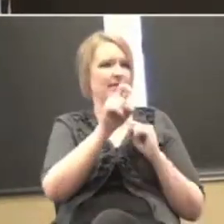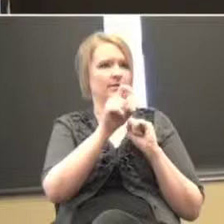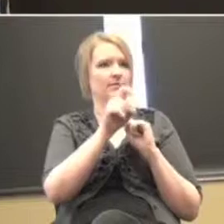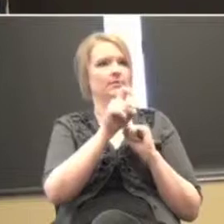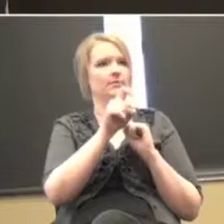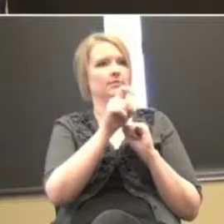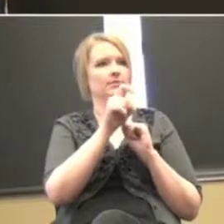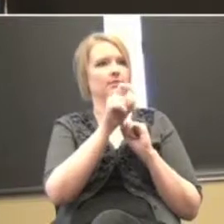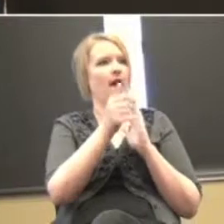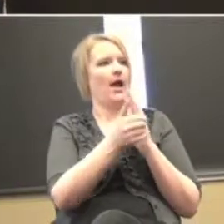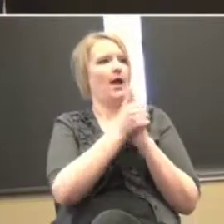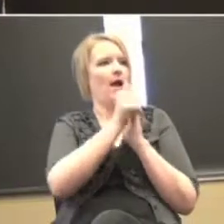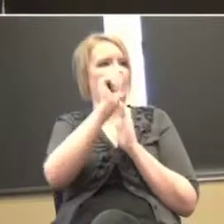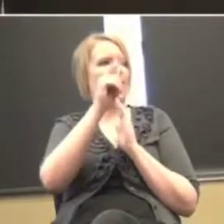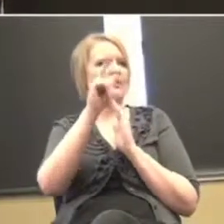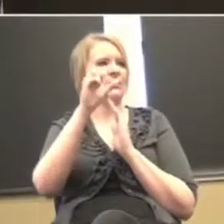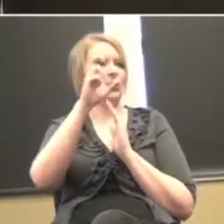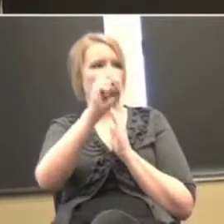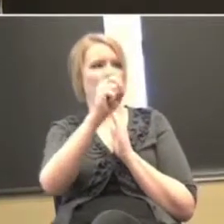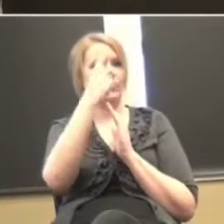level playing field with the other kids.